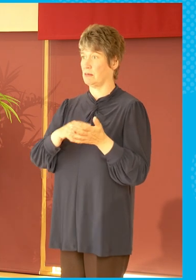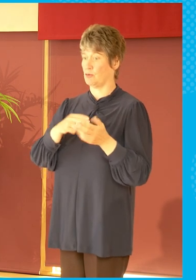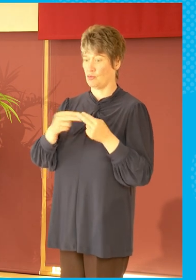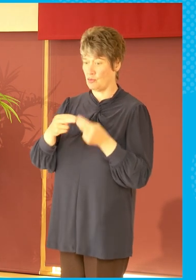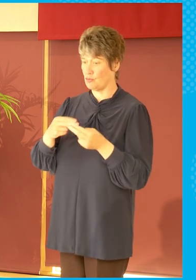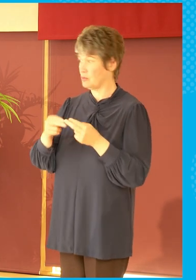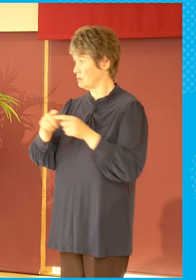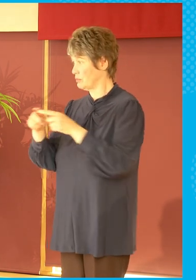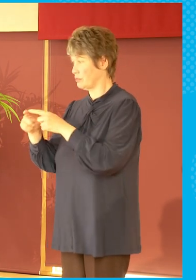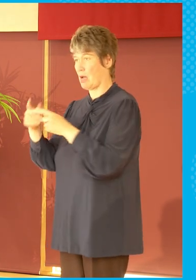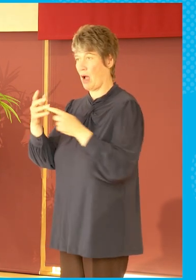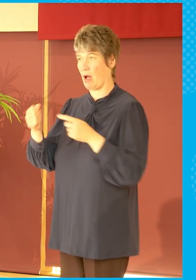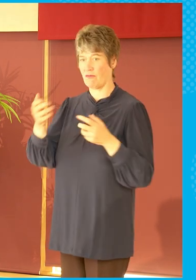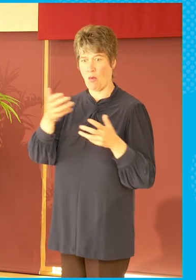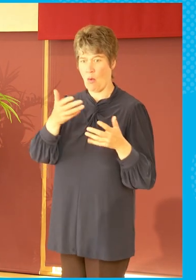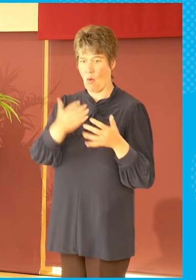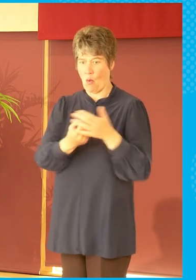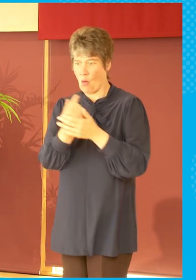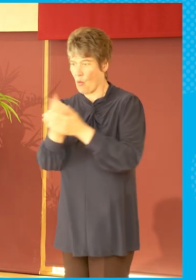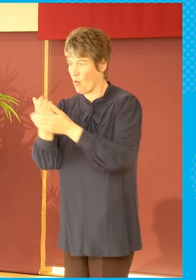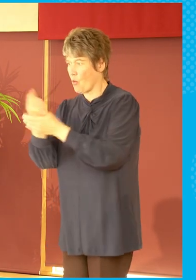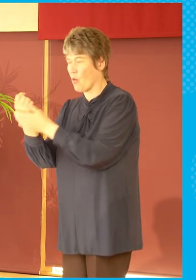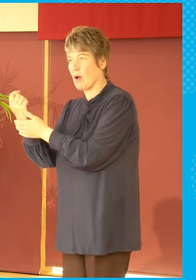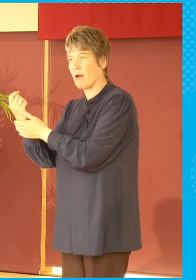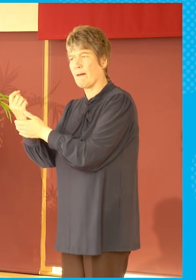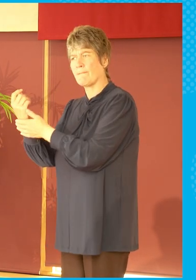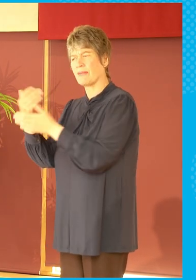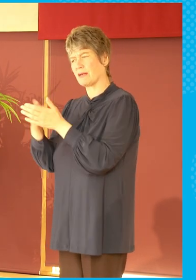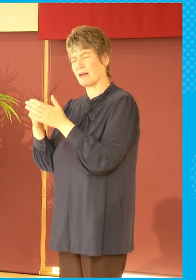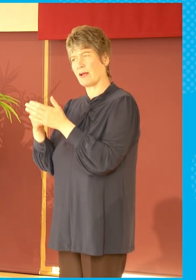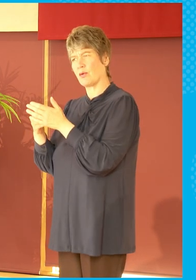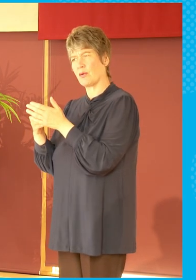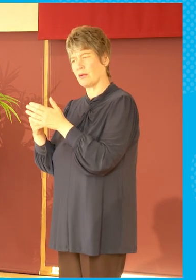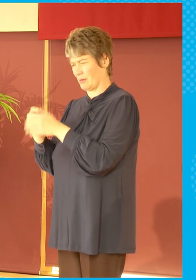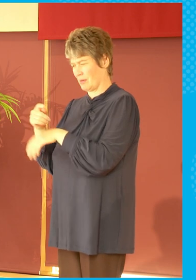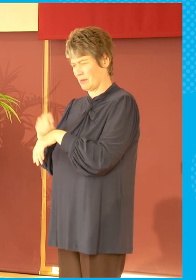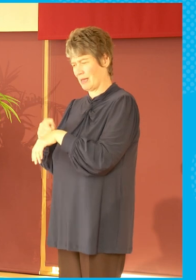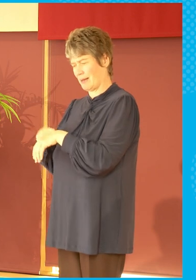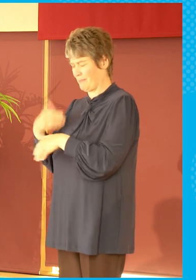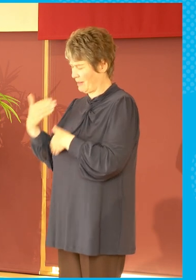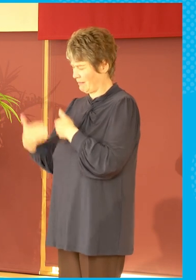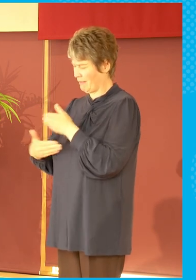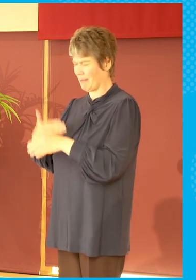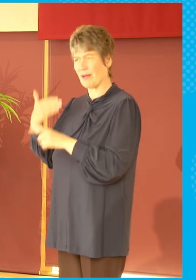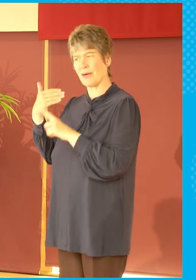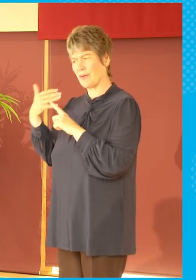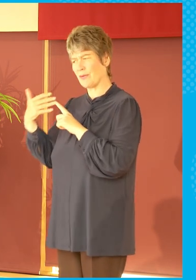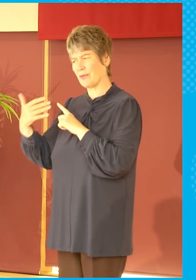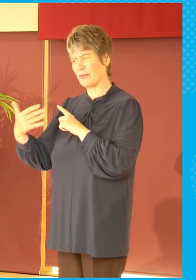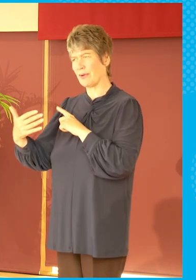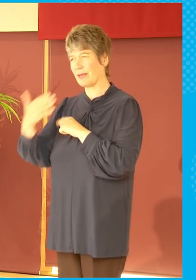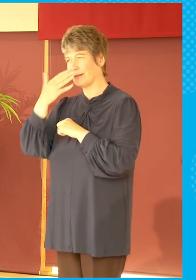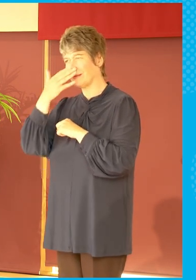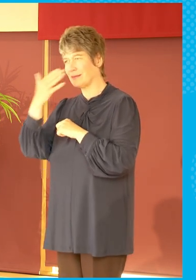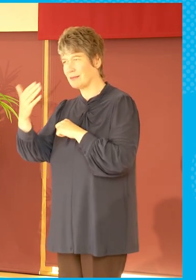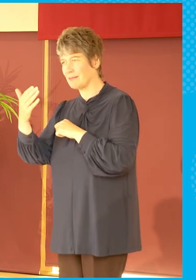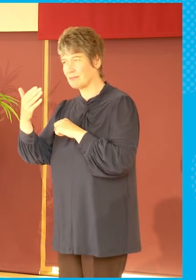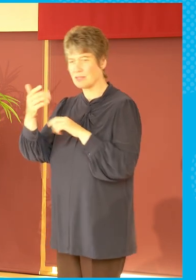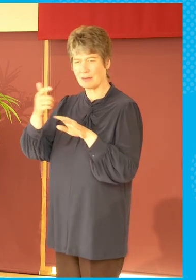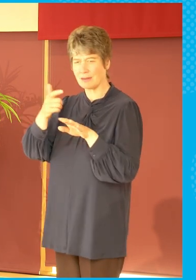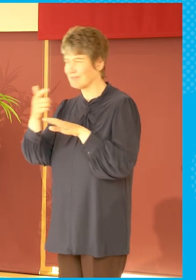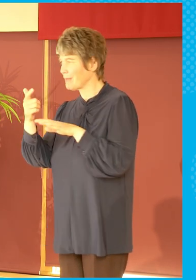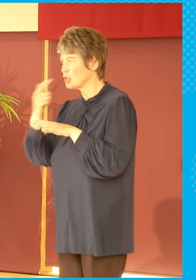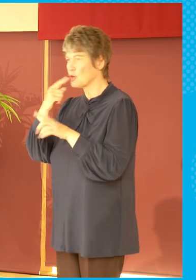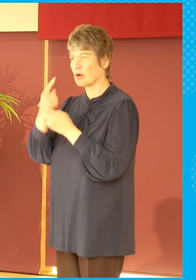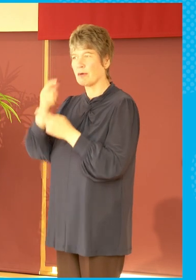time, it tails off. And could you just maybe explain to us why that happens in the news cycle and what you